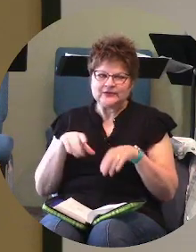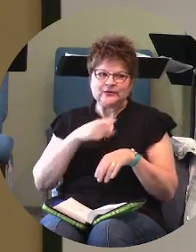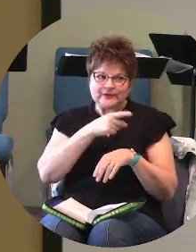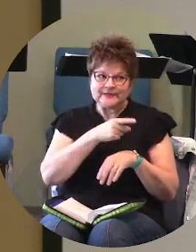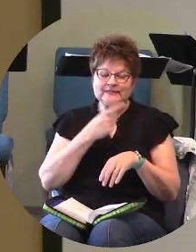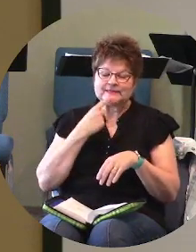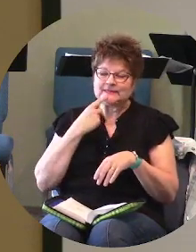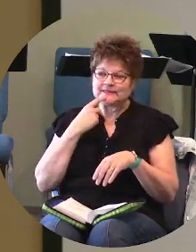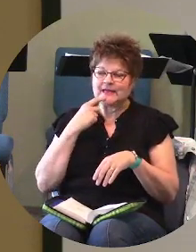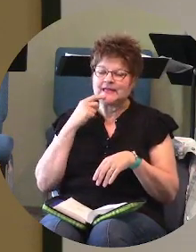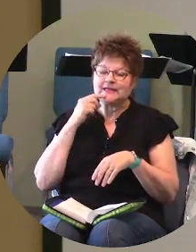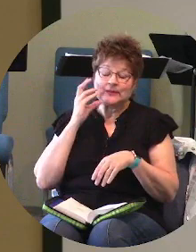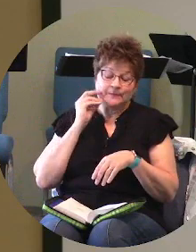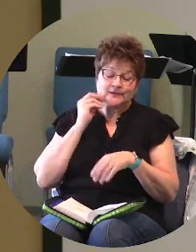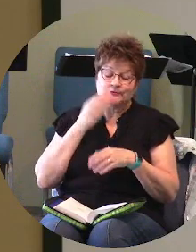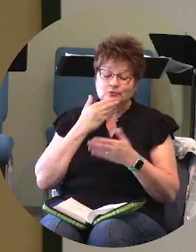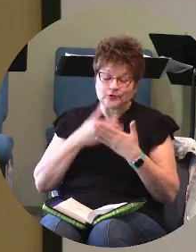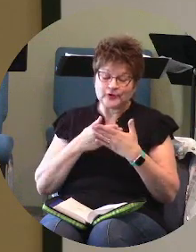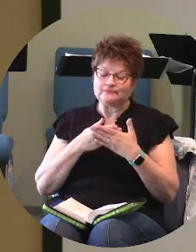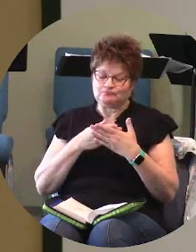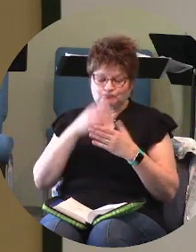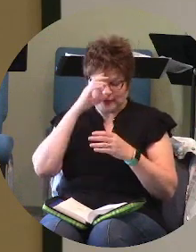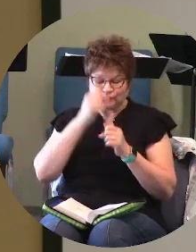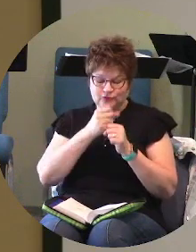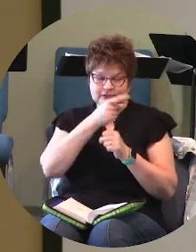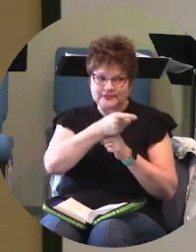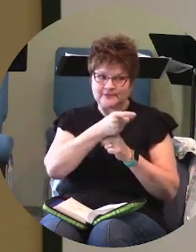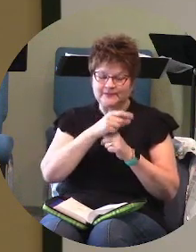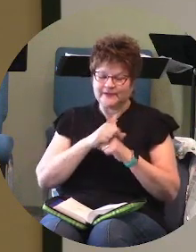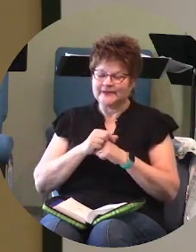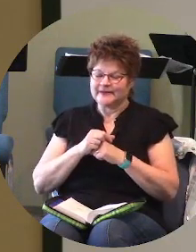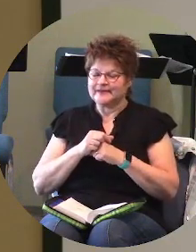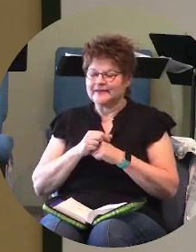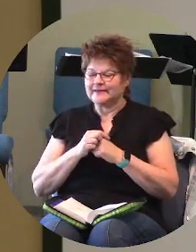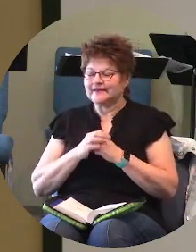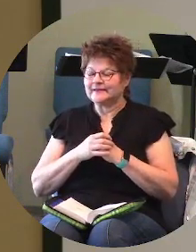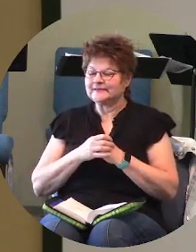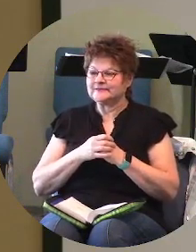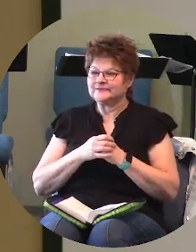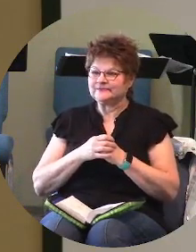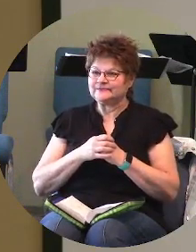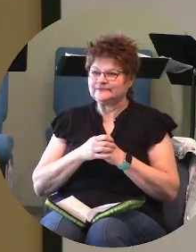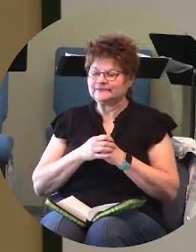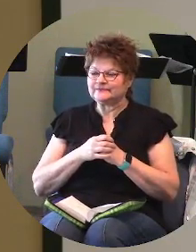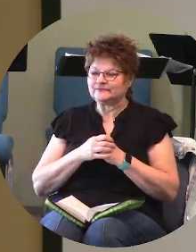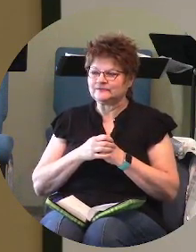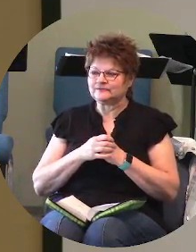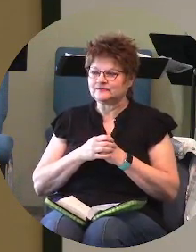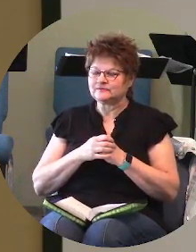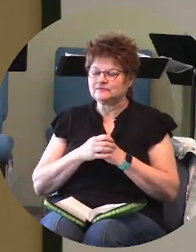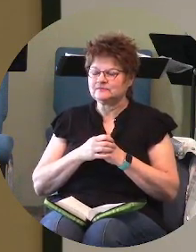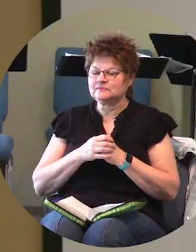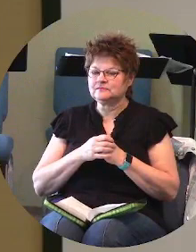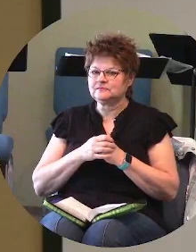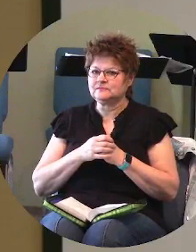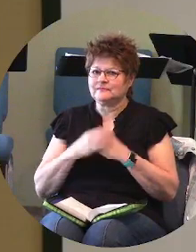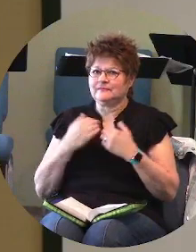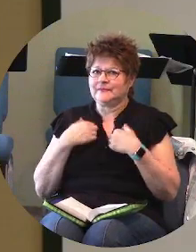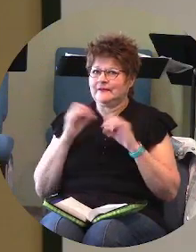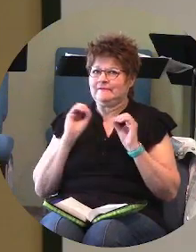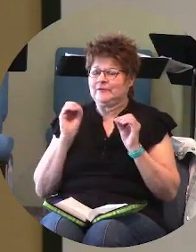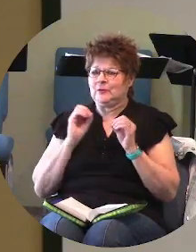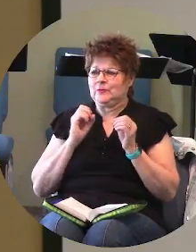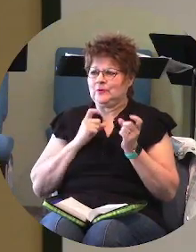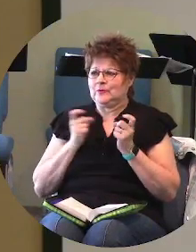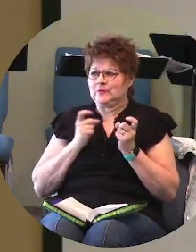i trust him he's a he's a peach grower so i know that but you know i it's it's it's i have no control over